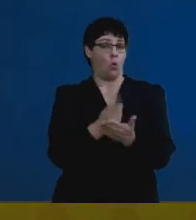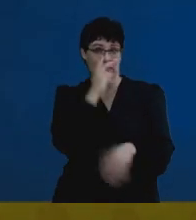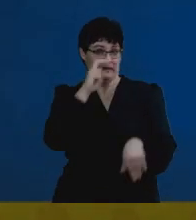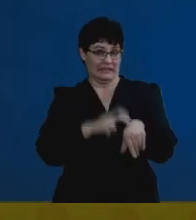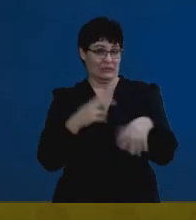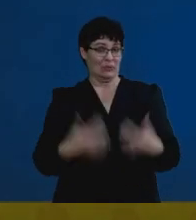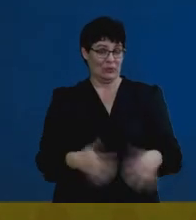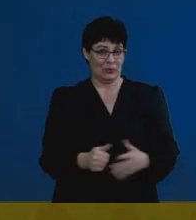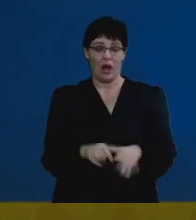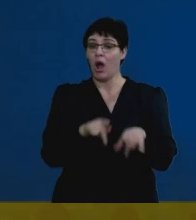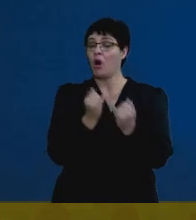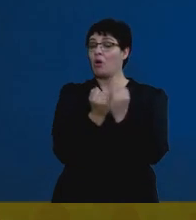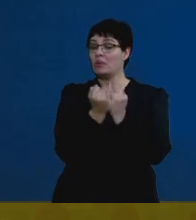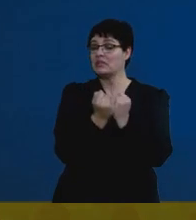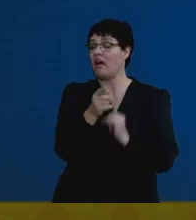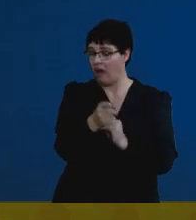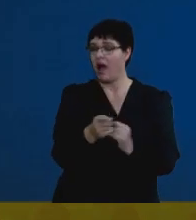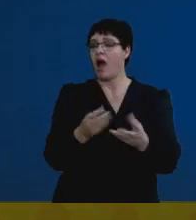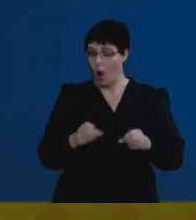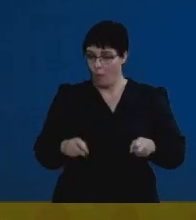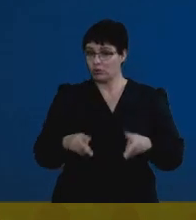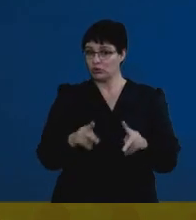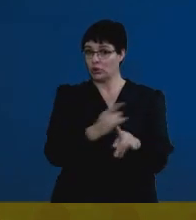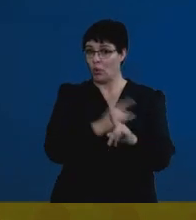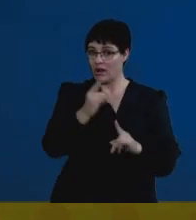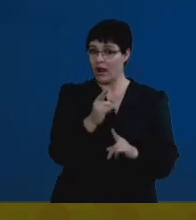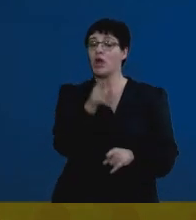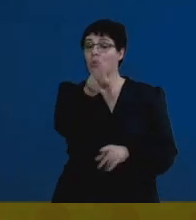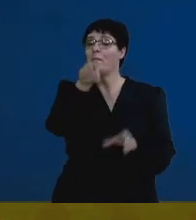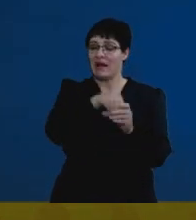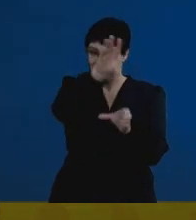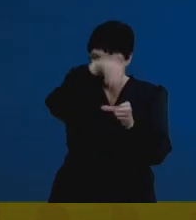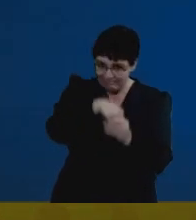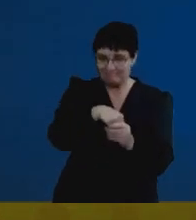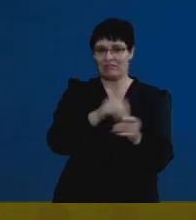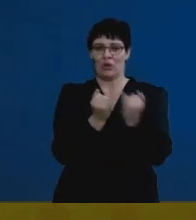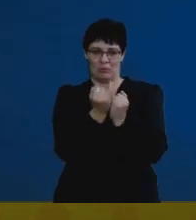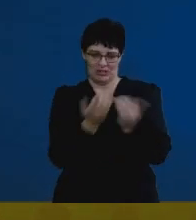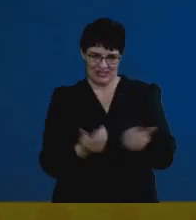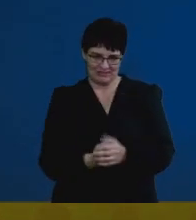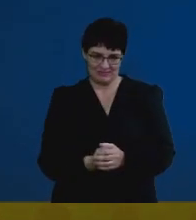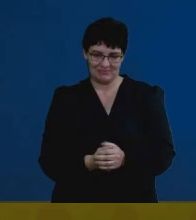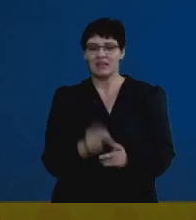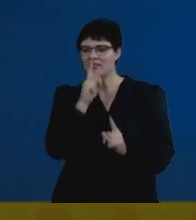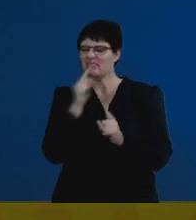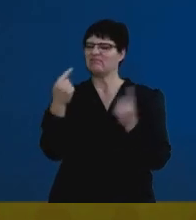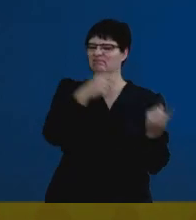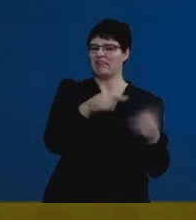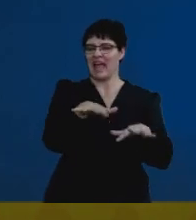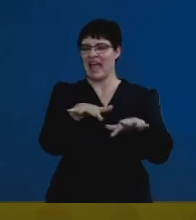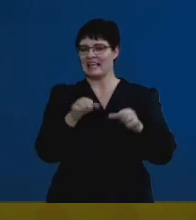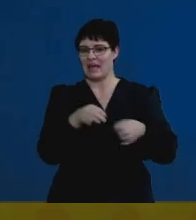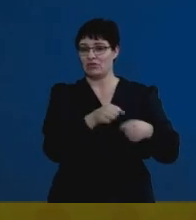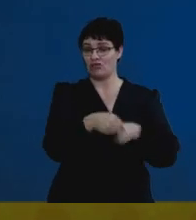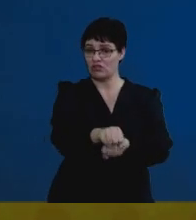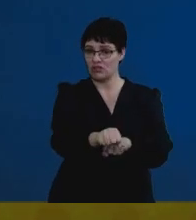that competitions like these, you have a good chance to win if you take part in them. So let's get back to the exam strategy for